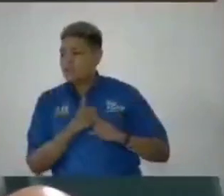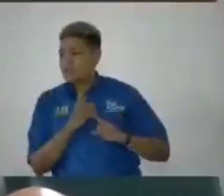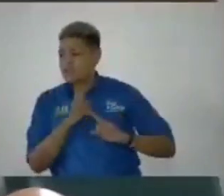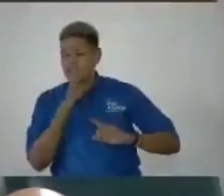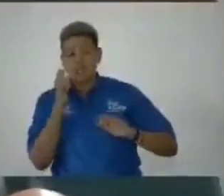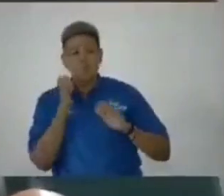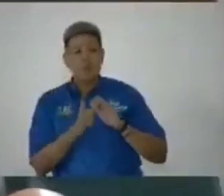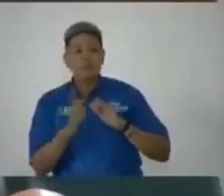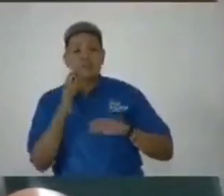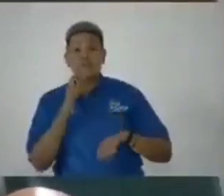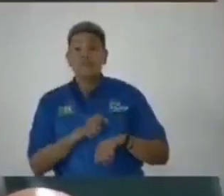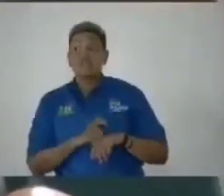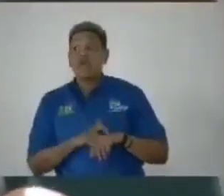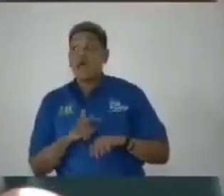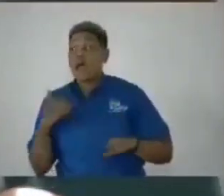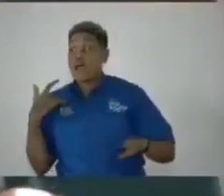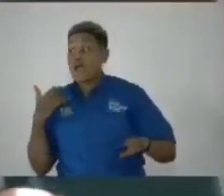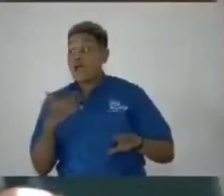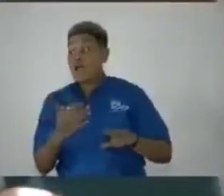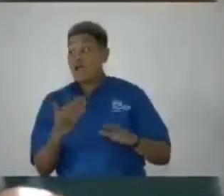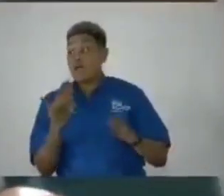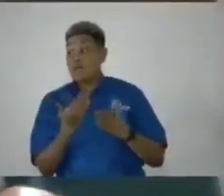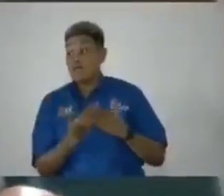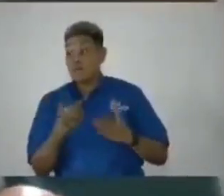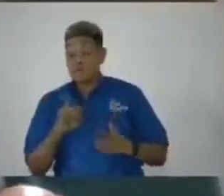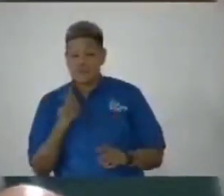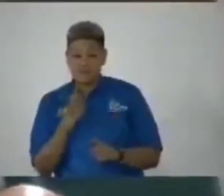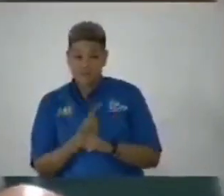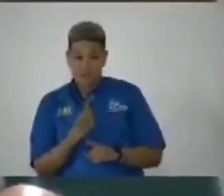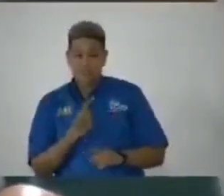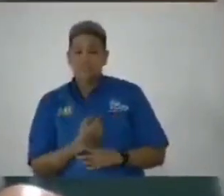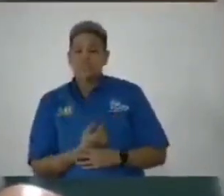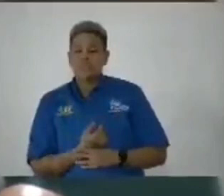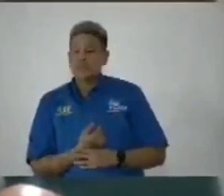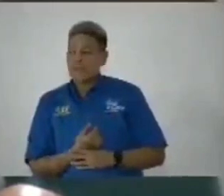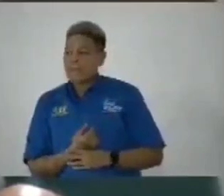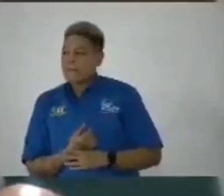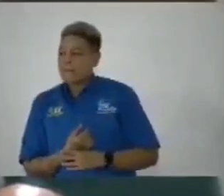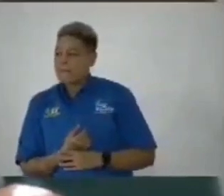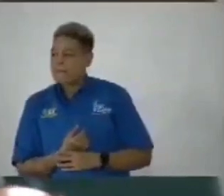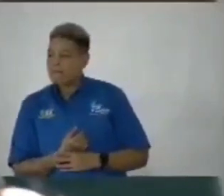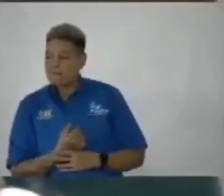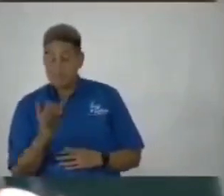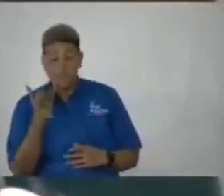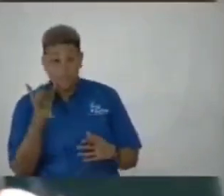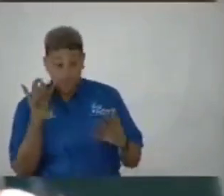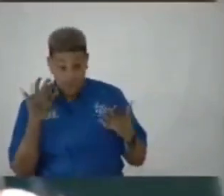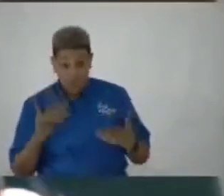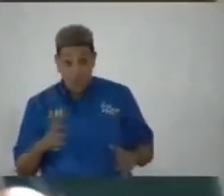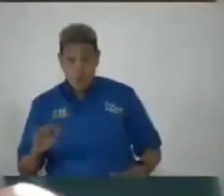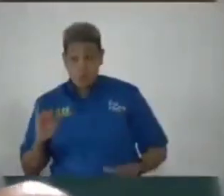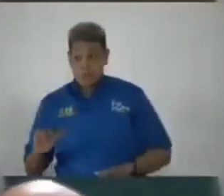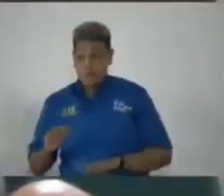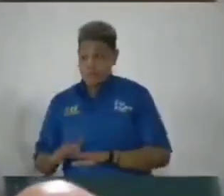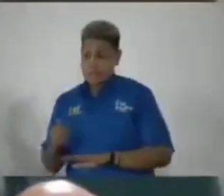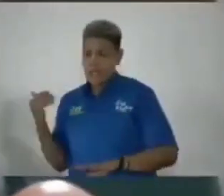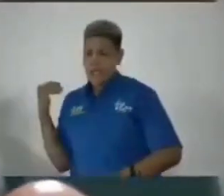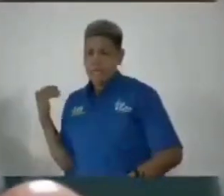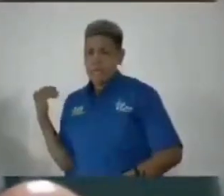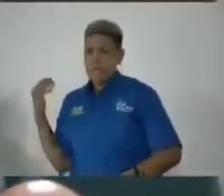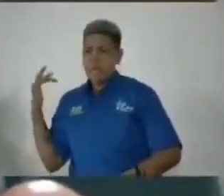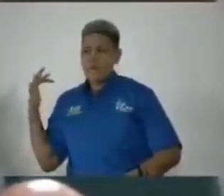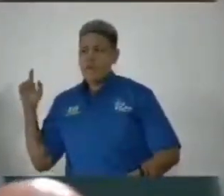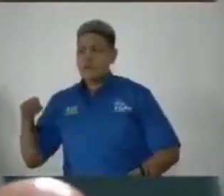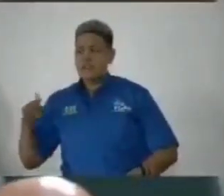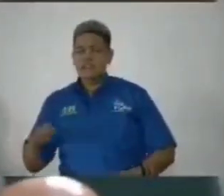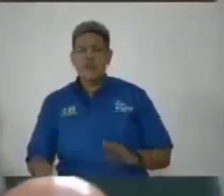passage of time has proven me correct correct it was complete then why was